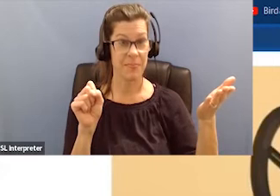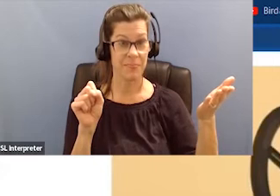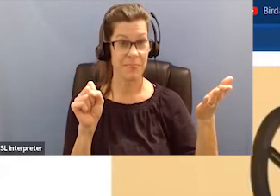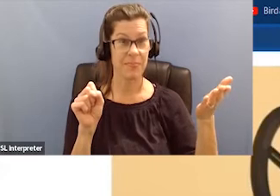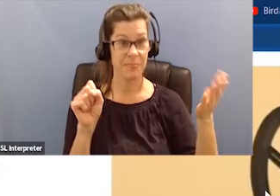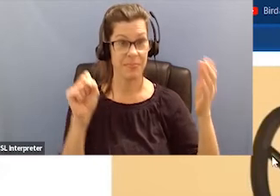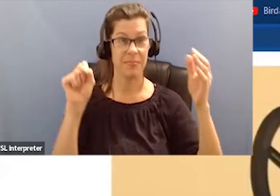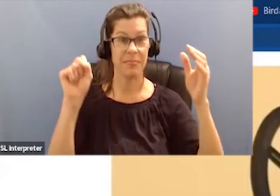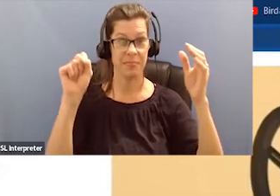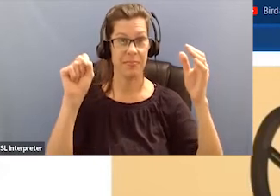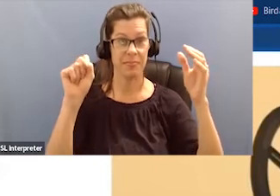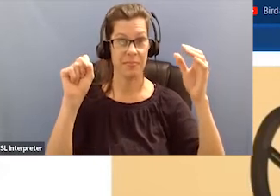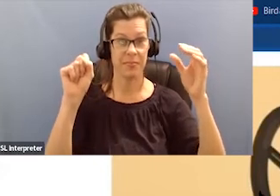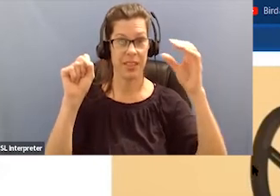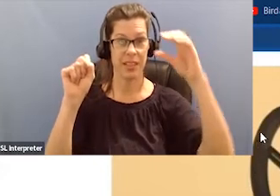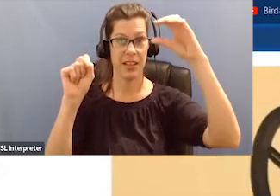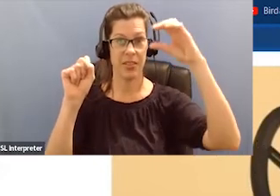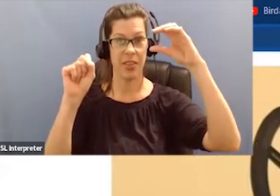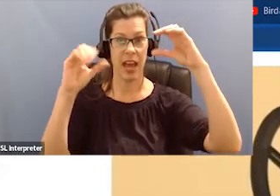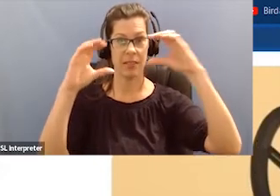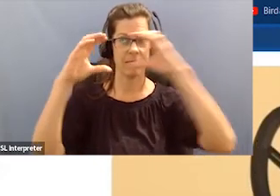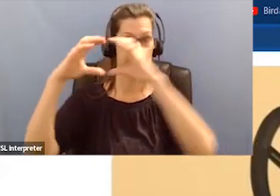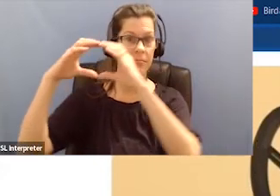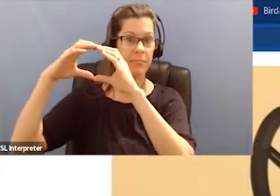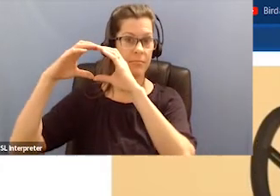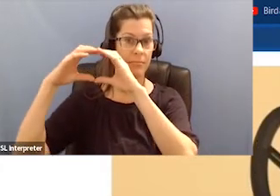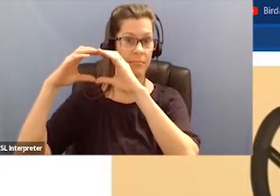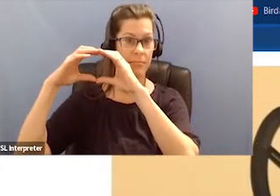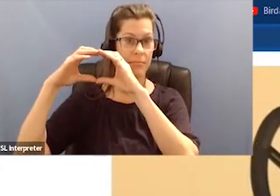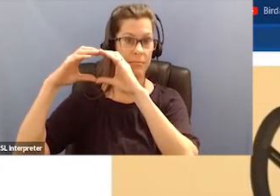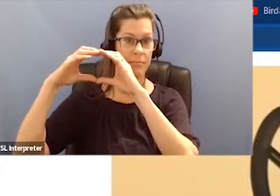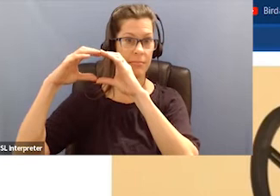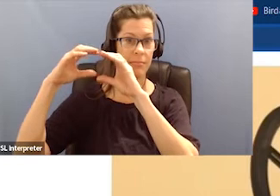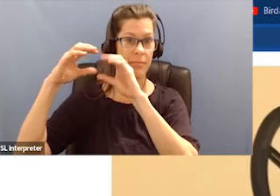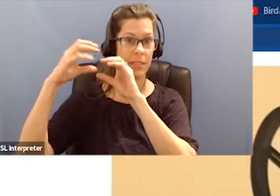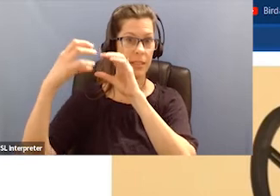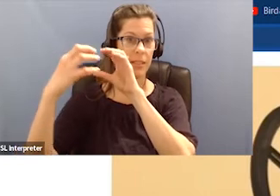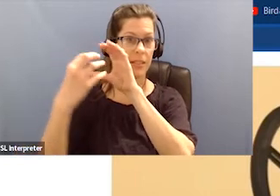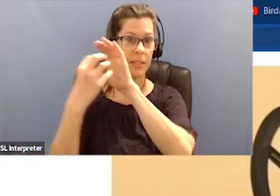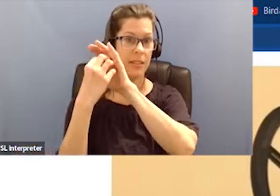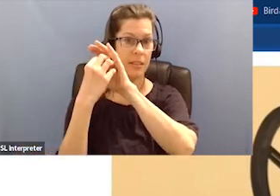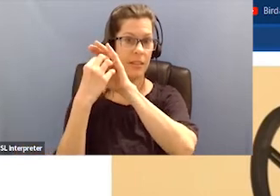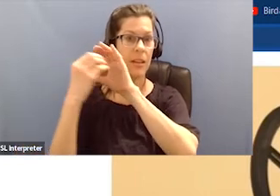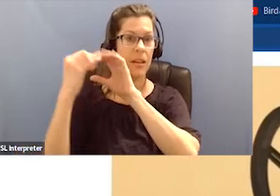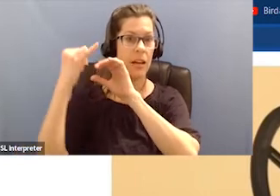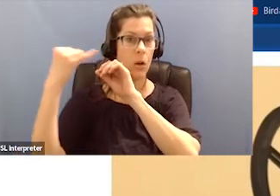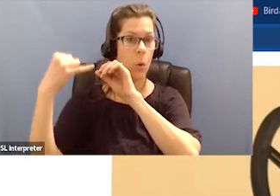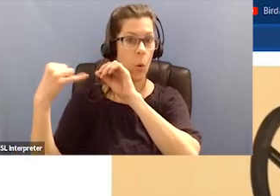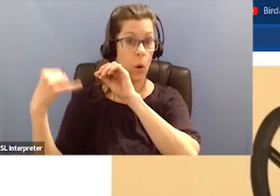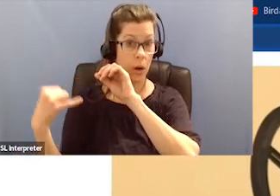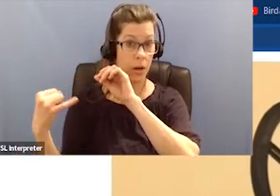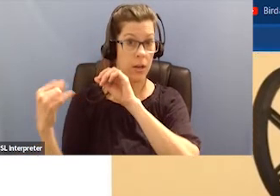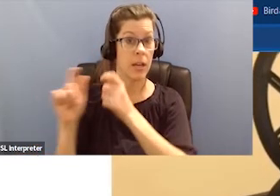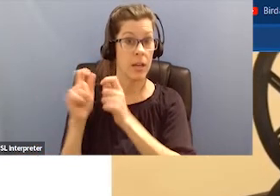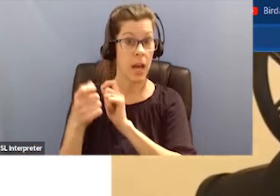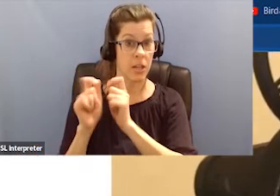part is the electric focus, and it has a cord, and you can adjust the focus of the